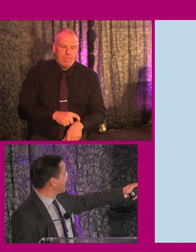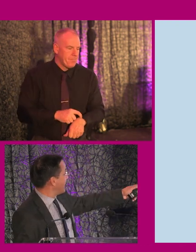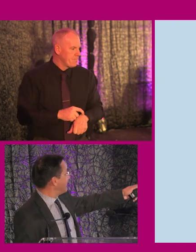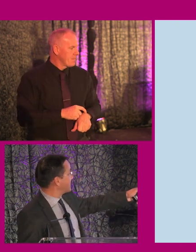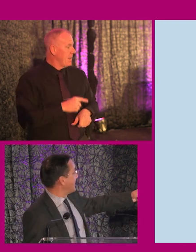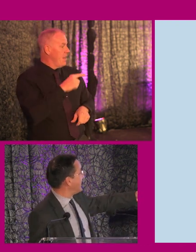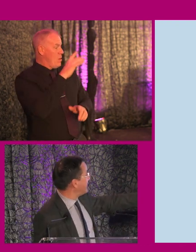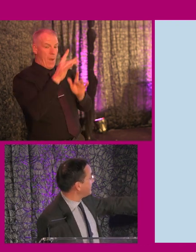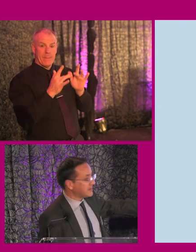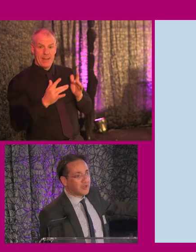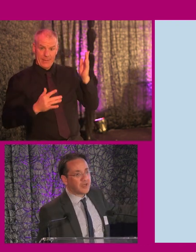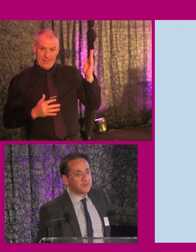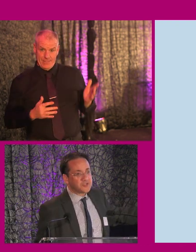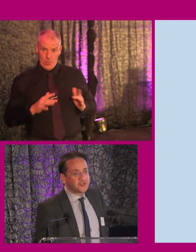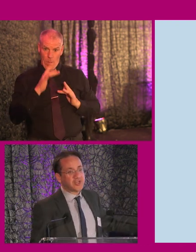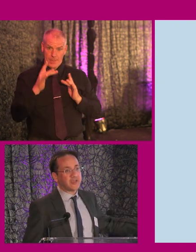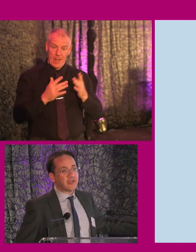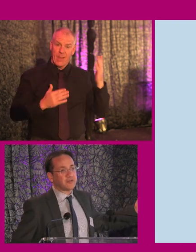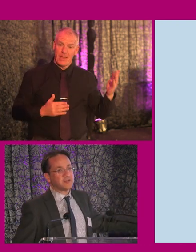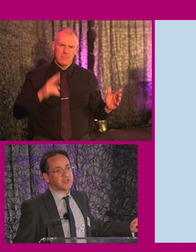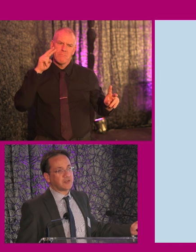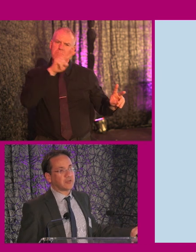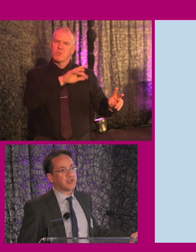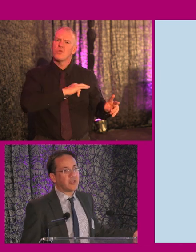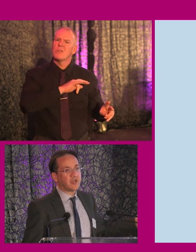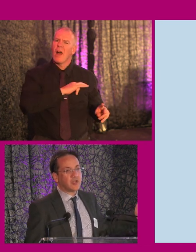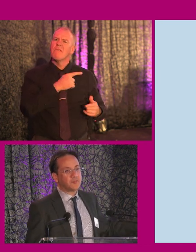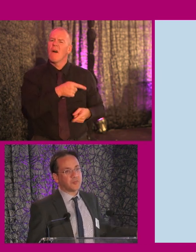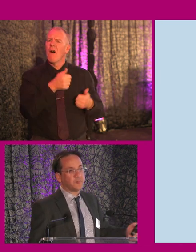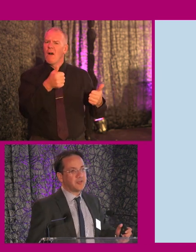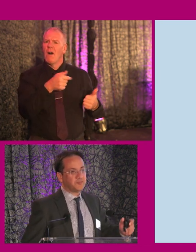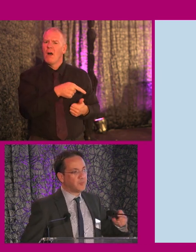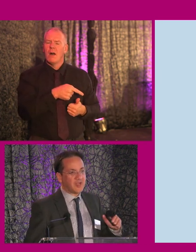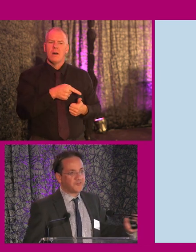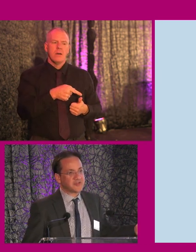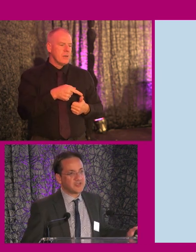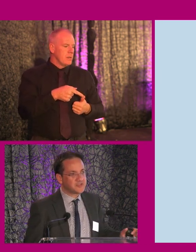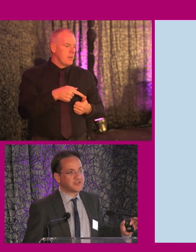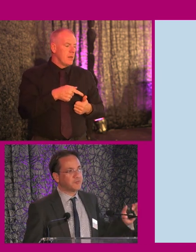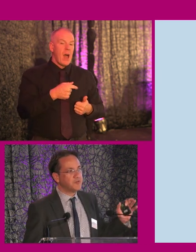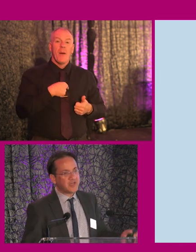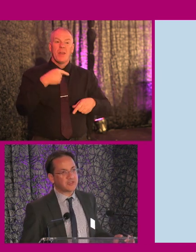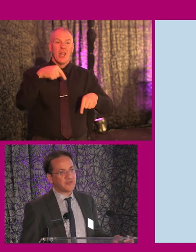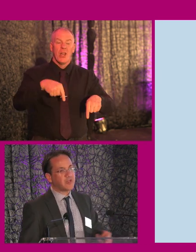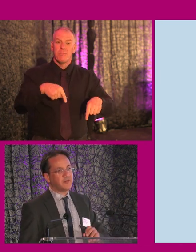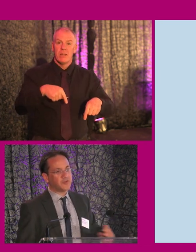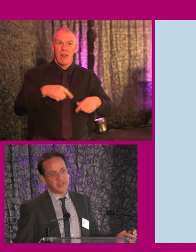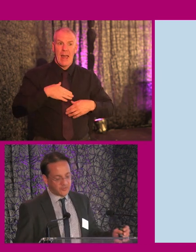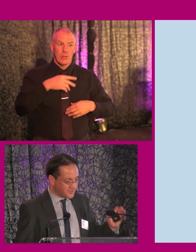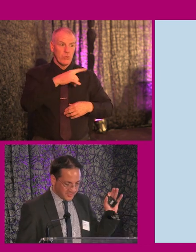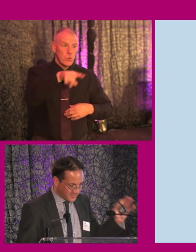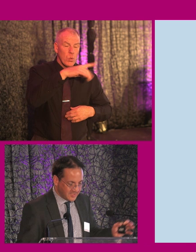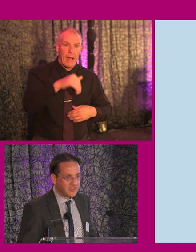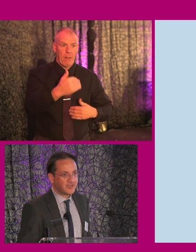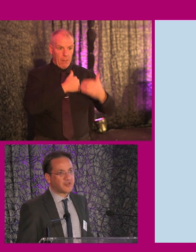This is our website here. Do check it out. Do take a look at it. I'll be fascinated to hear what you make of it. And if you've got any